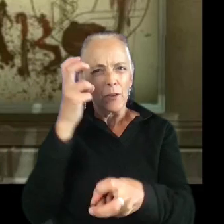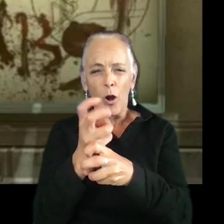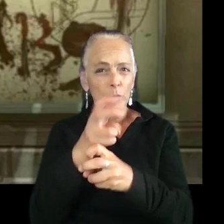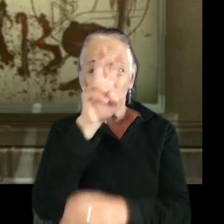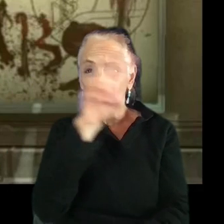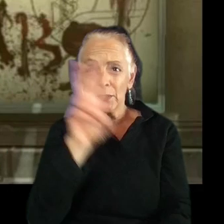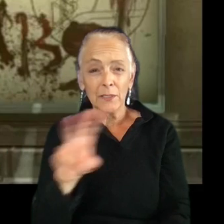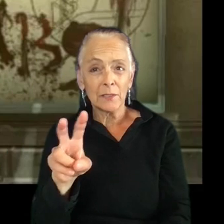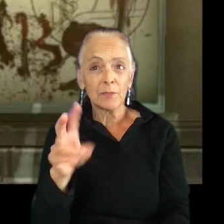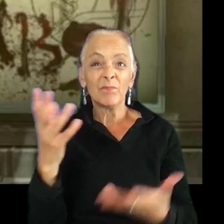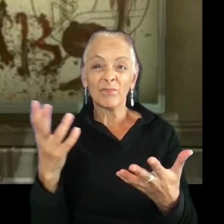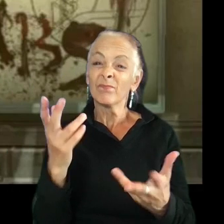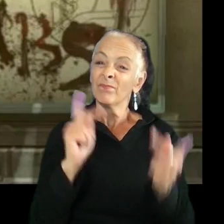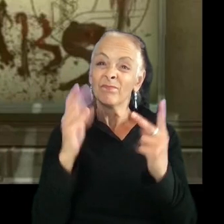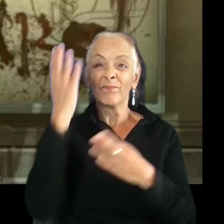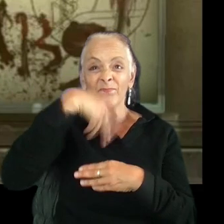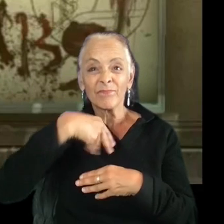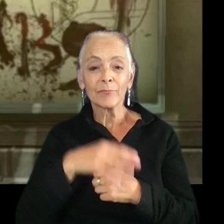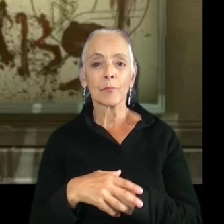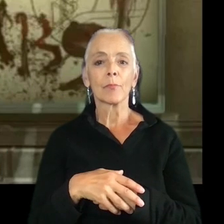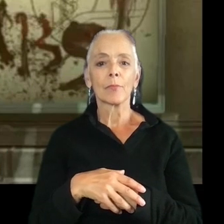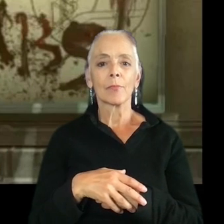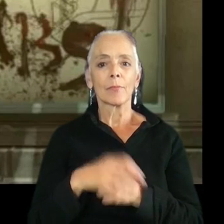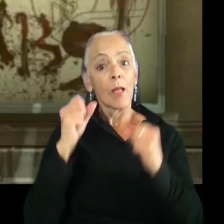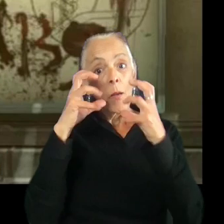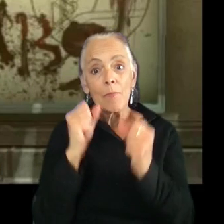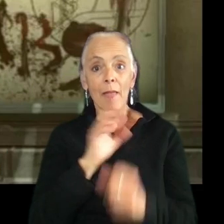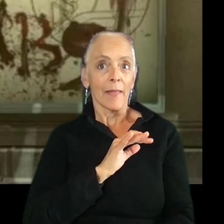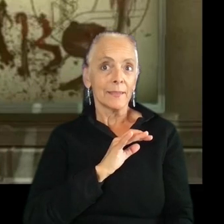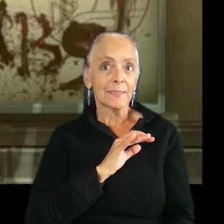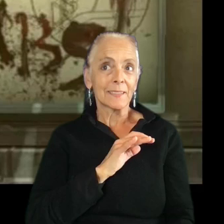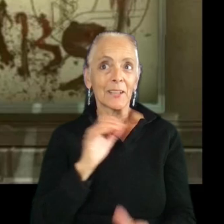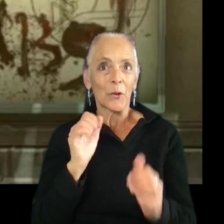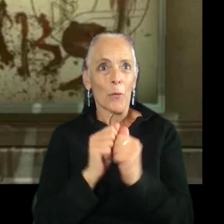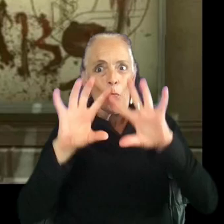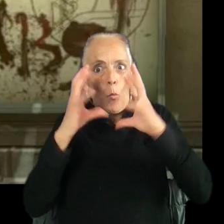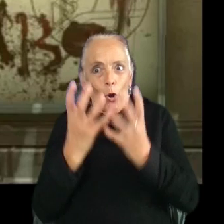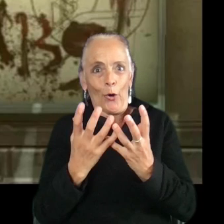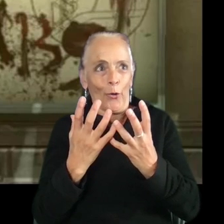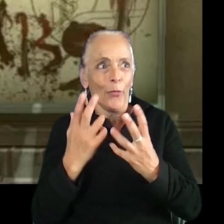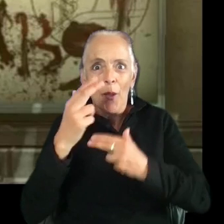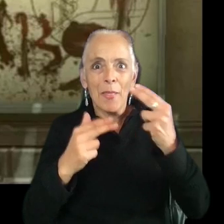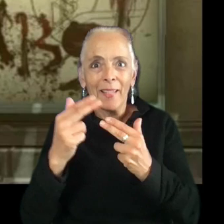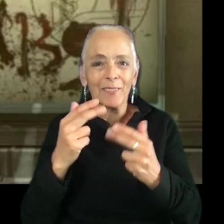says, which again, they're amazing in terms of the world building. So it sucks when people get left out.